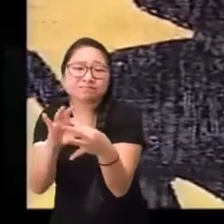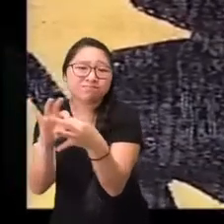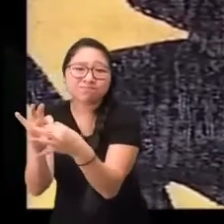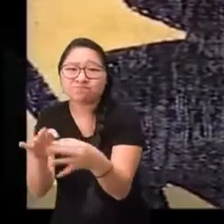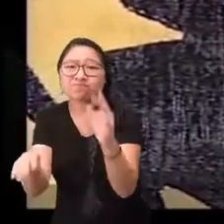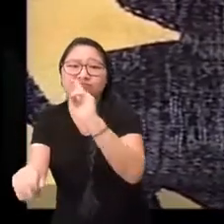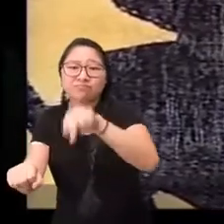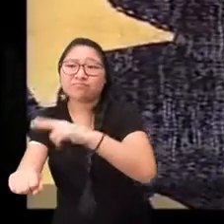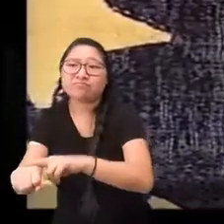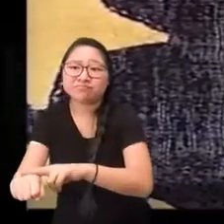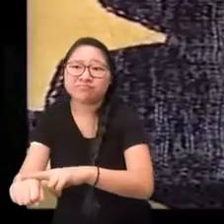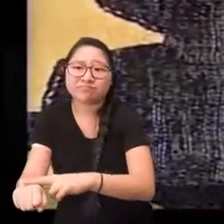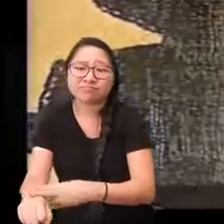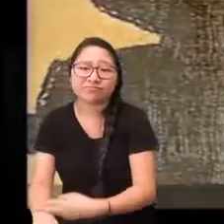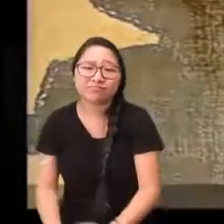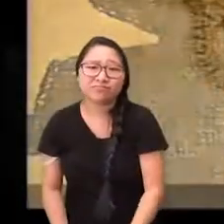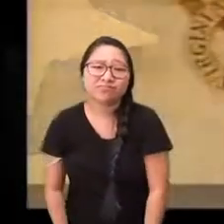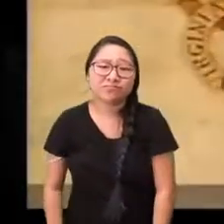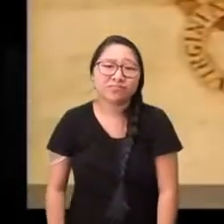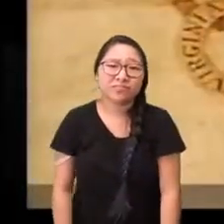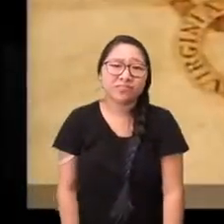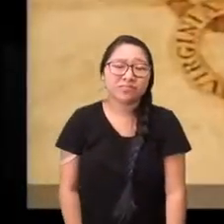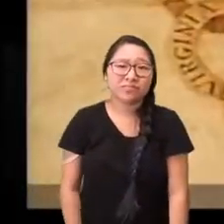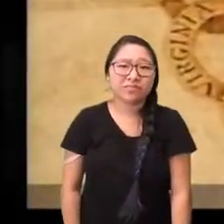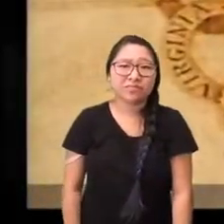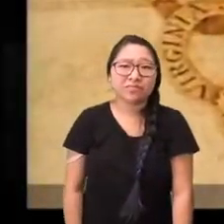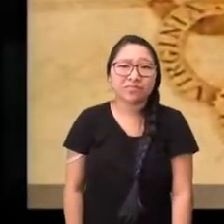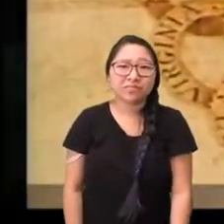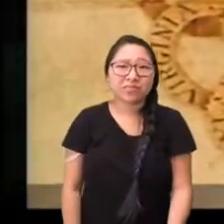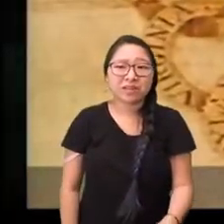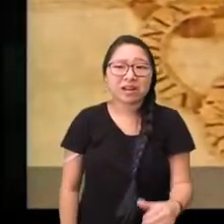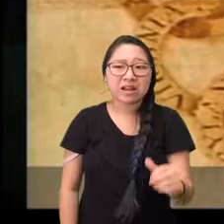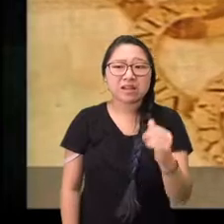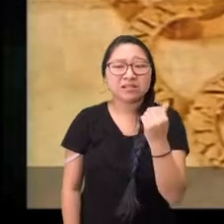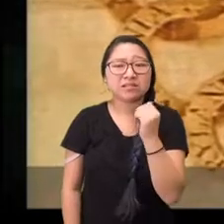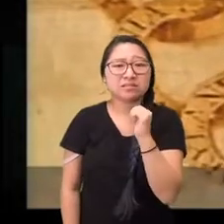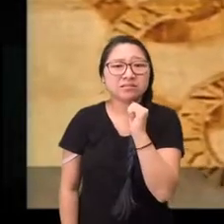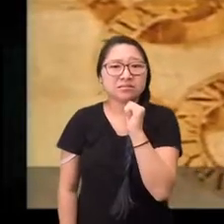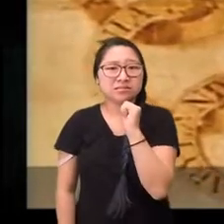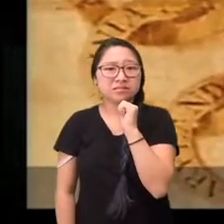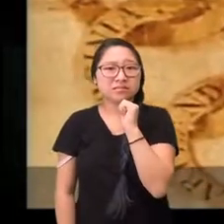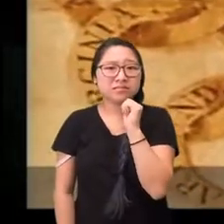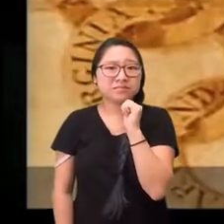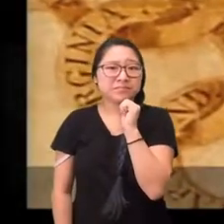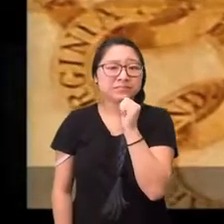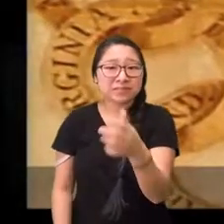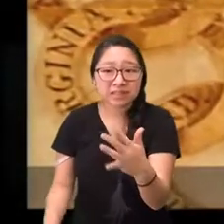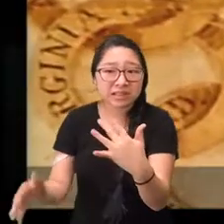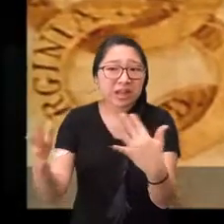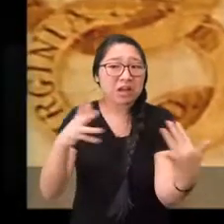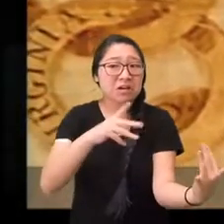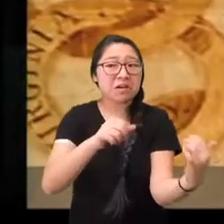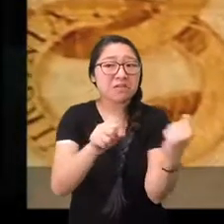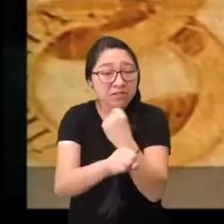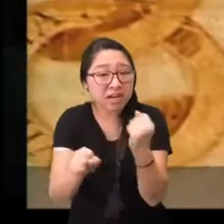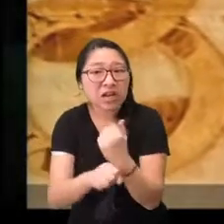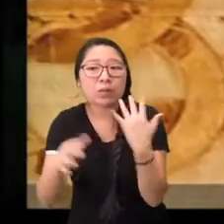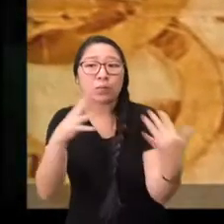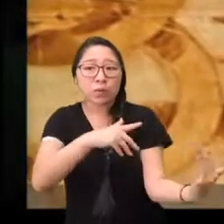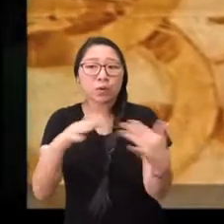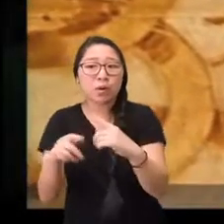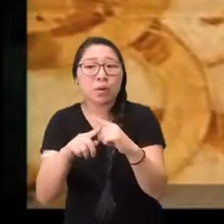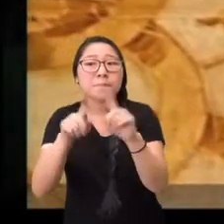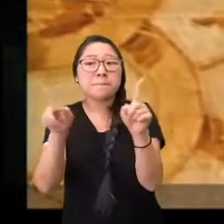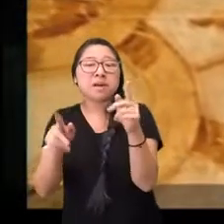fought not with bullets and swords